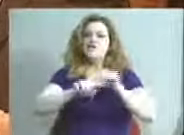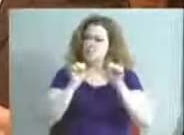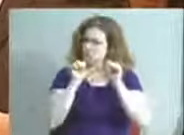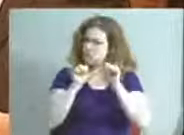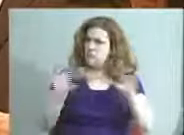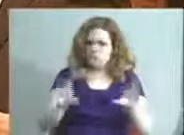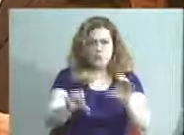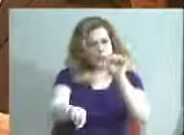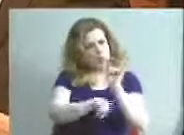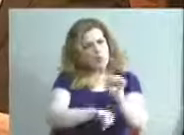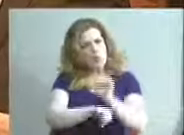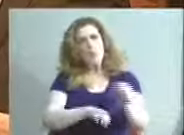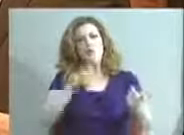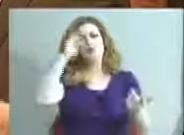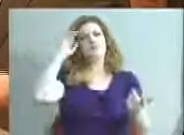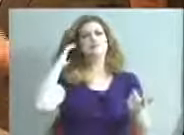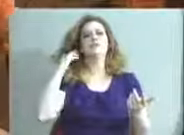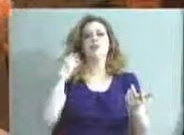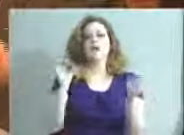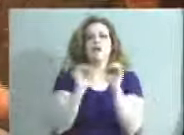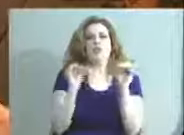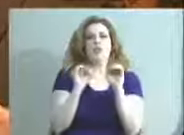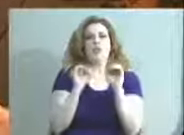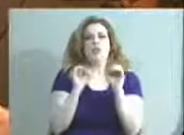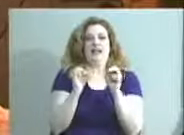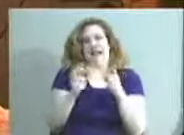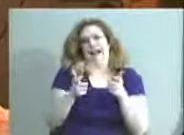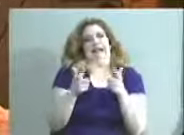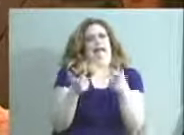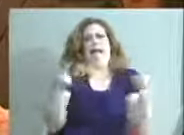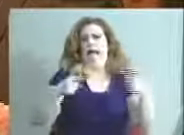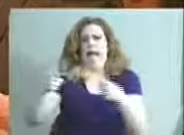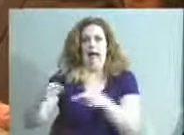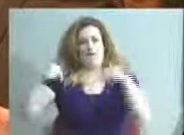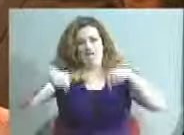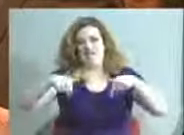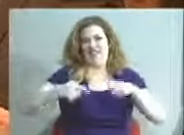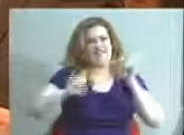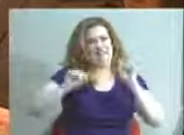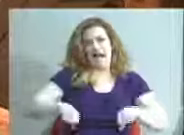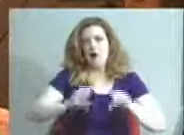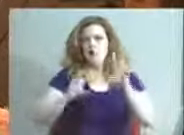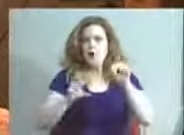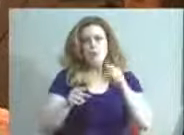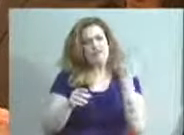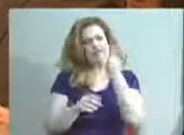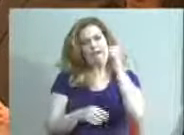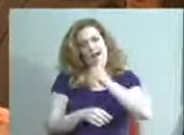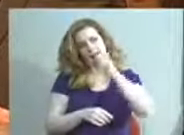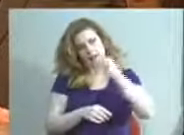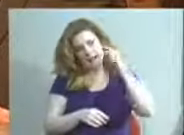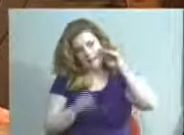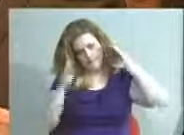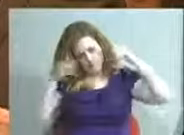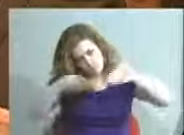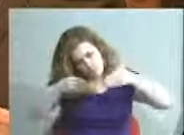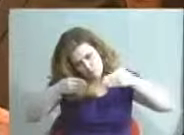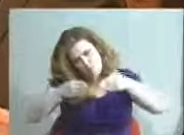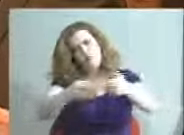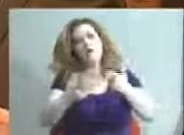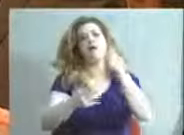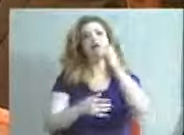the work. There's no silver or there's no instant pudding on any of this type of thing. It's just getting after it every day, attacking some of